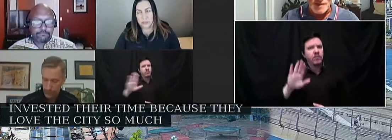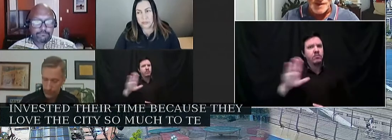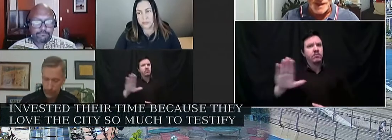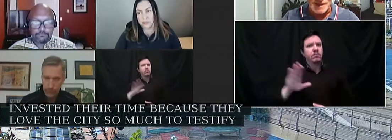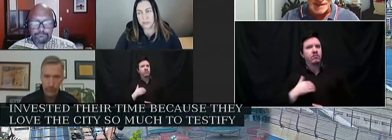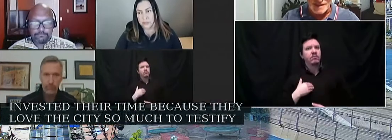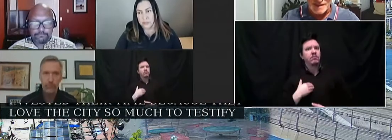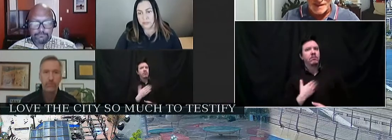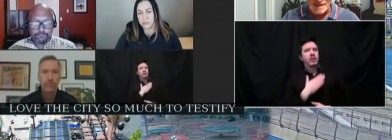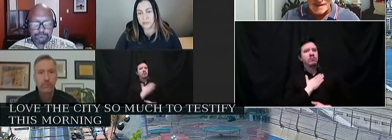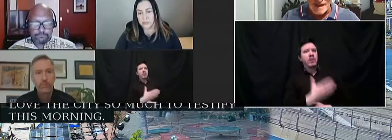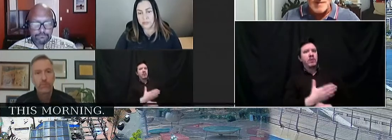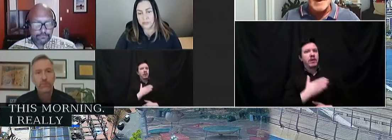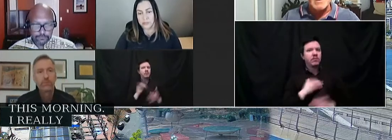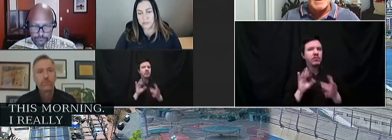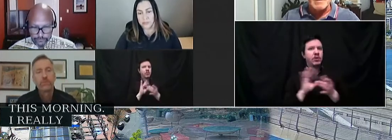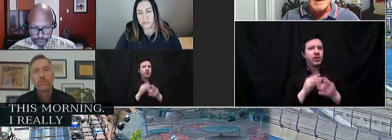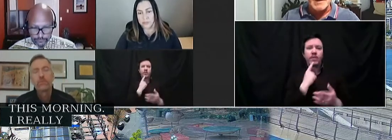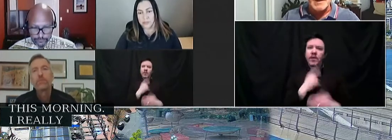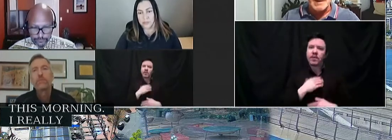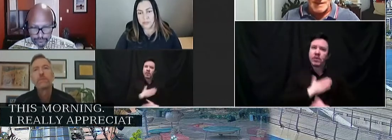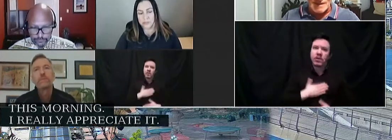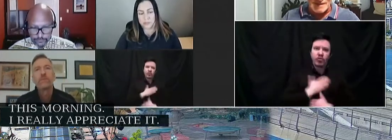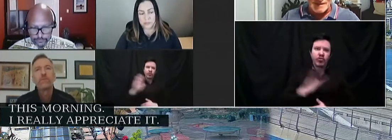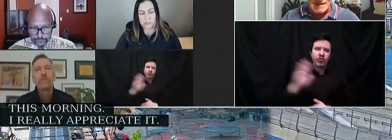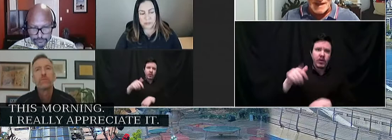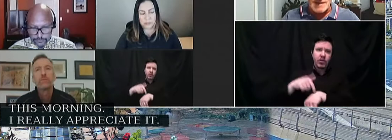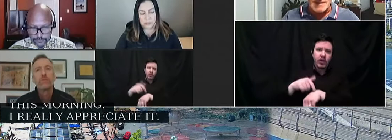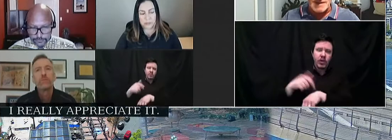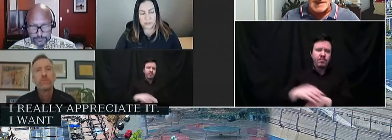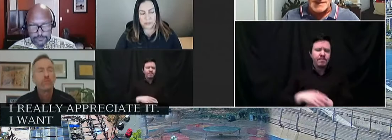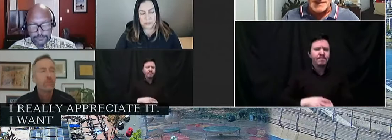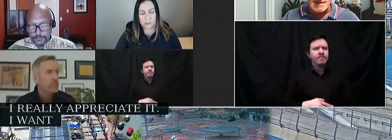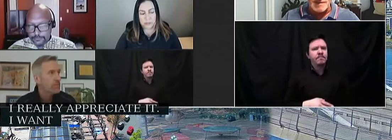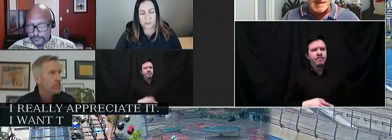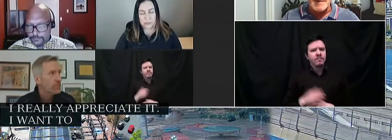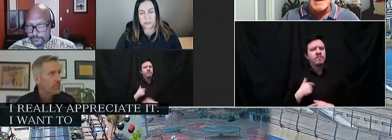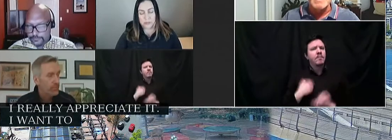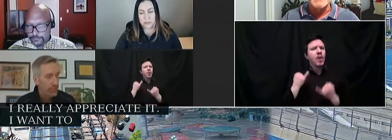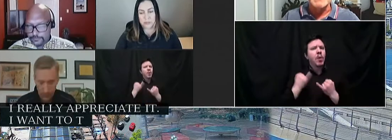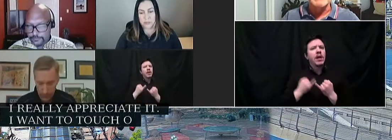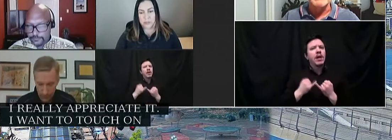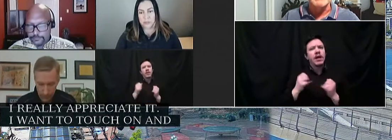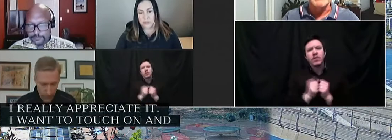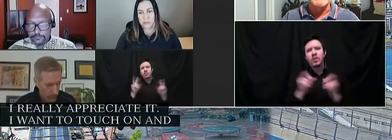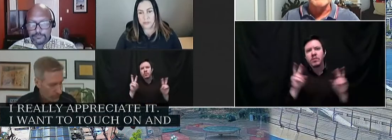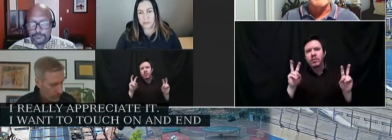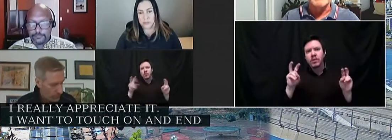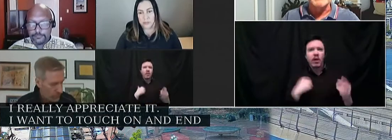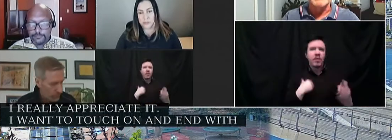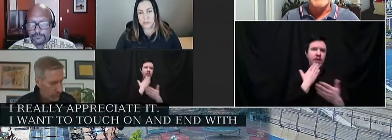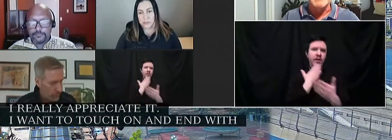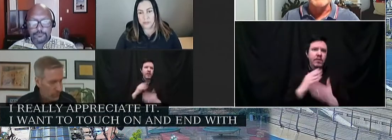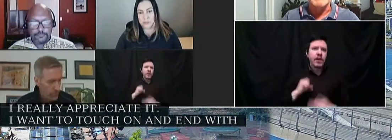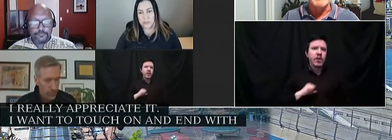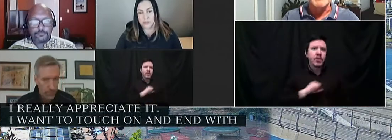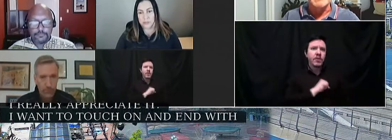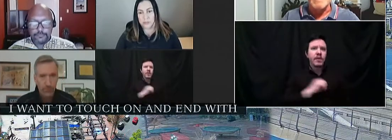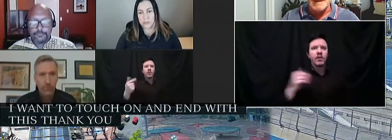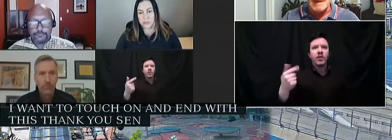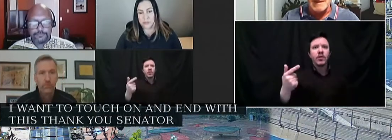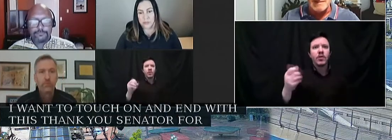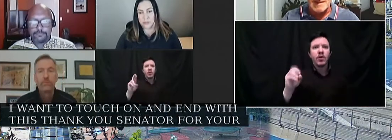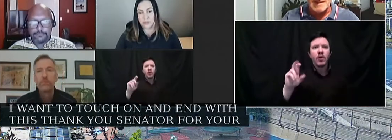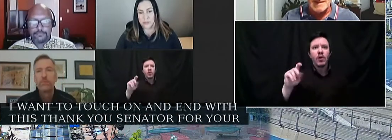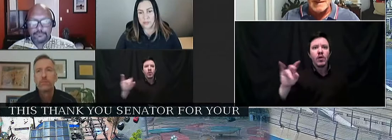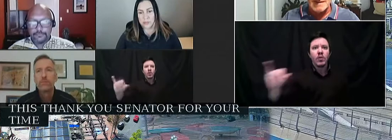I really appreciate it. I want to touch on and end with this. Thank you, Senator Gordley, for your time this